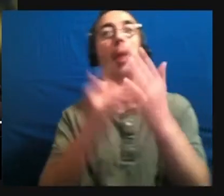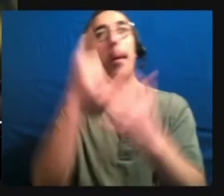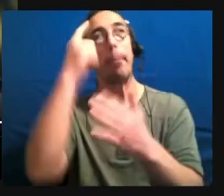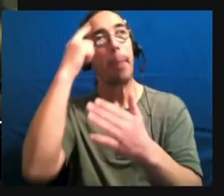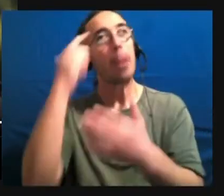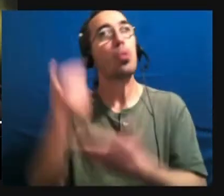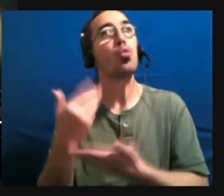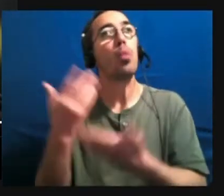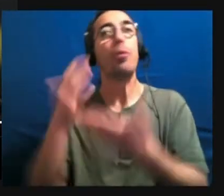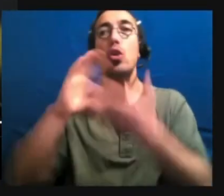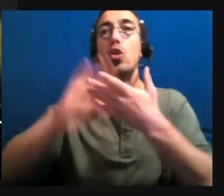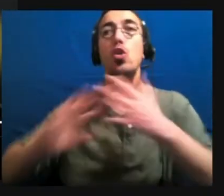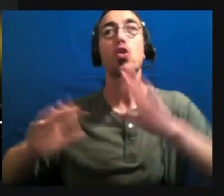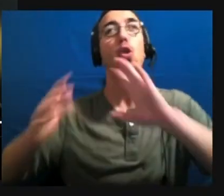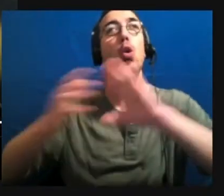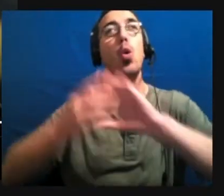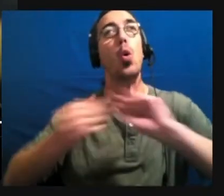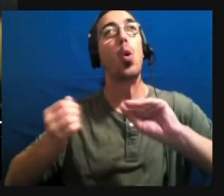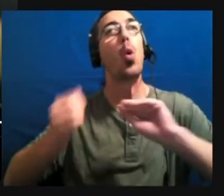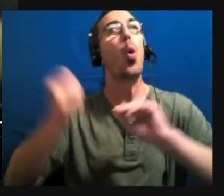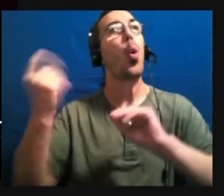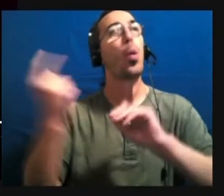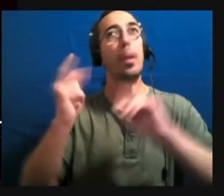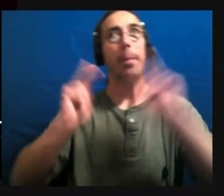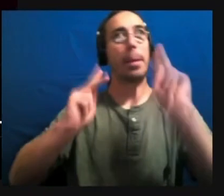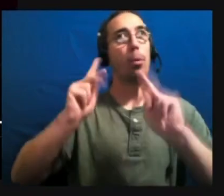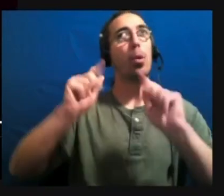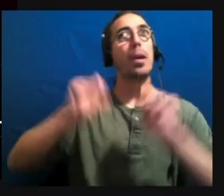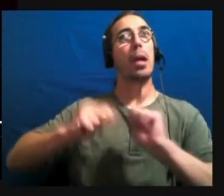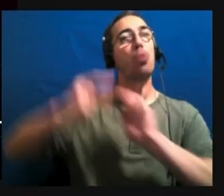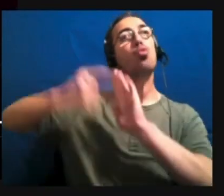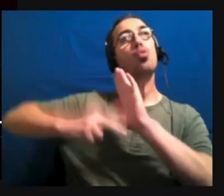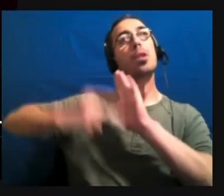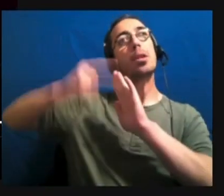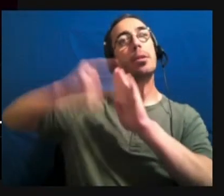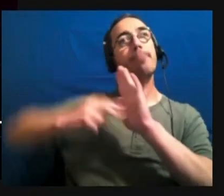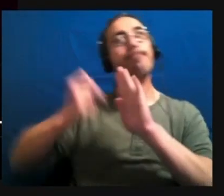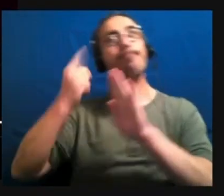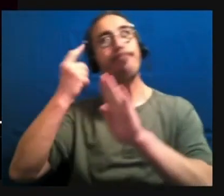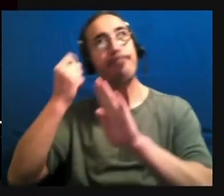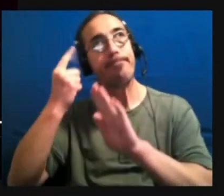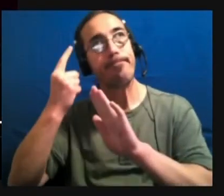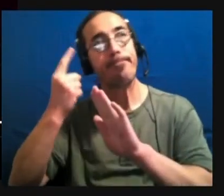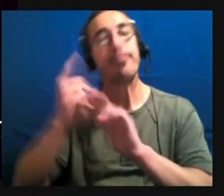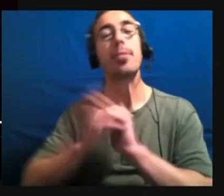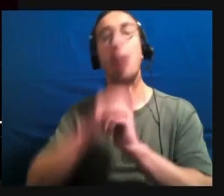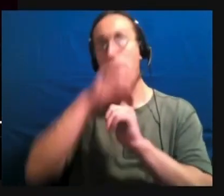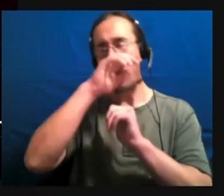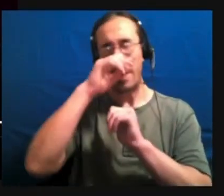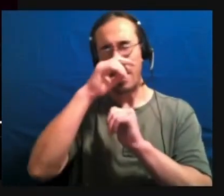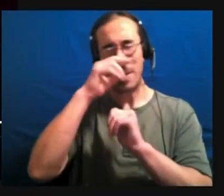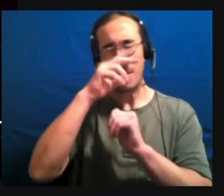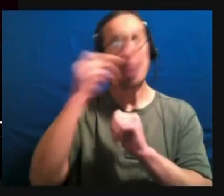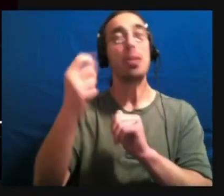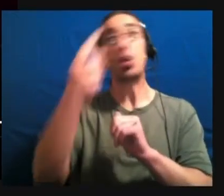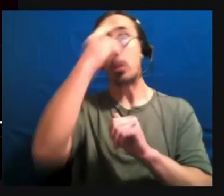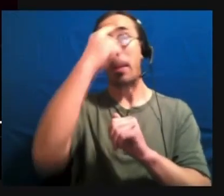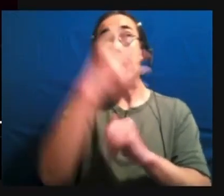worlds that most of us can only read about. There are minds that seek patterns to process and synthesize.